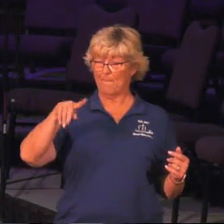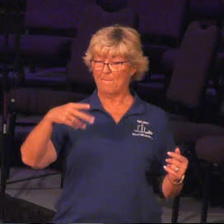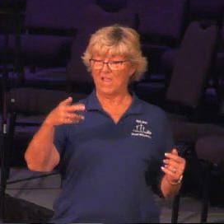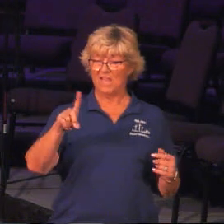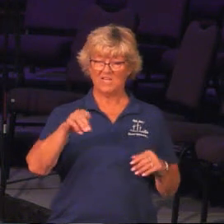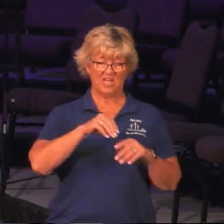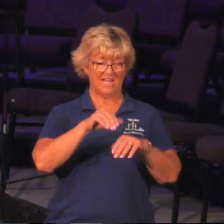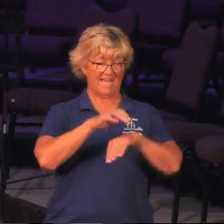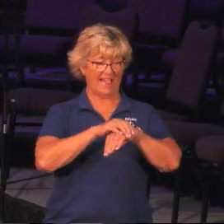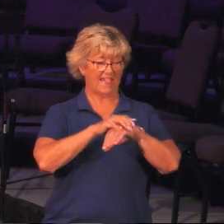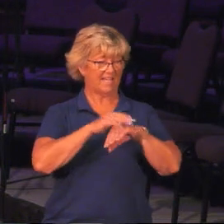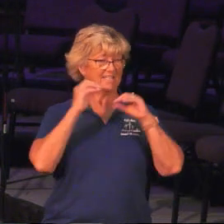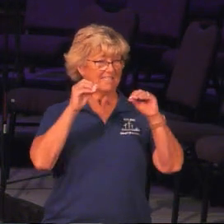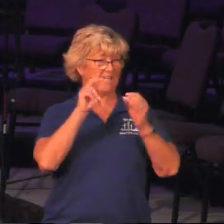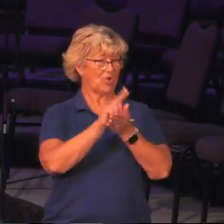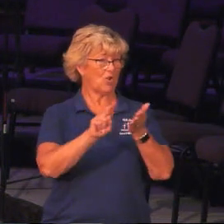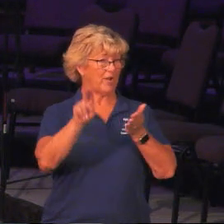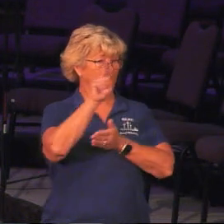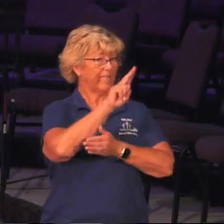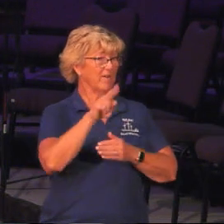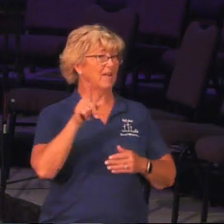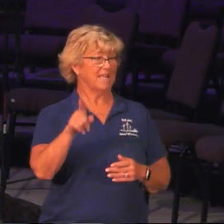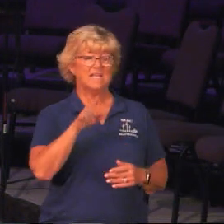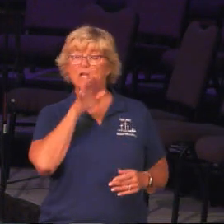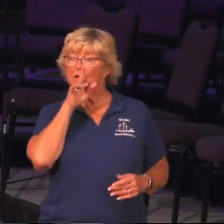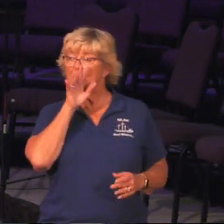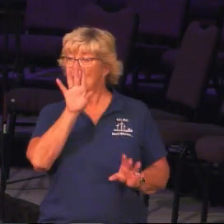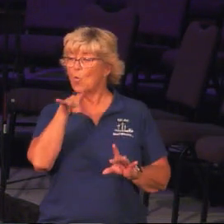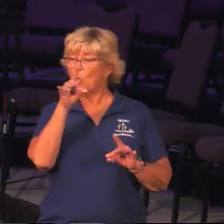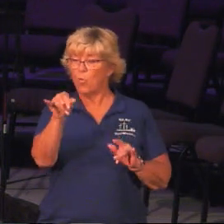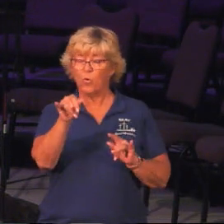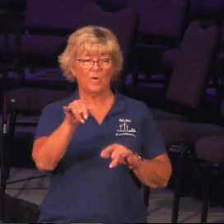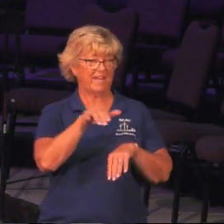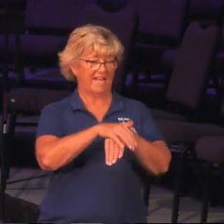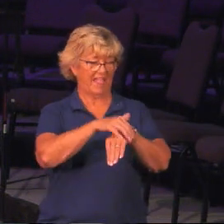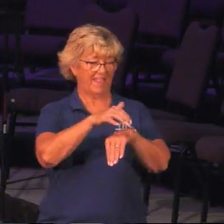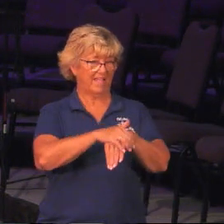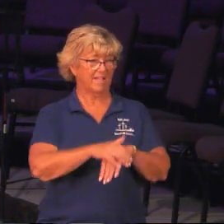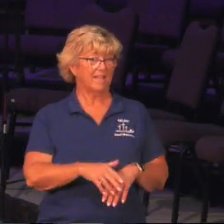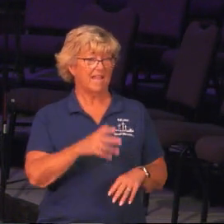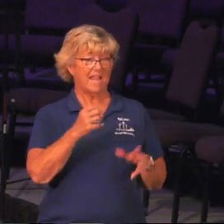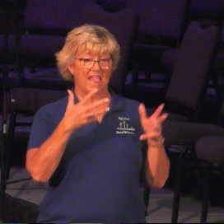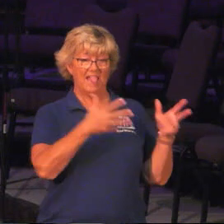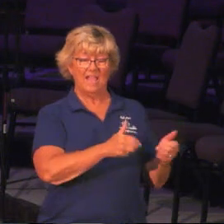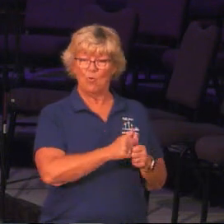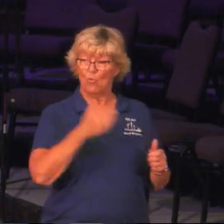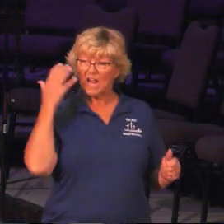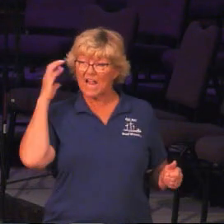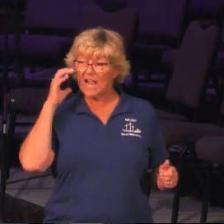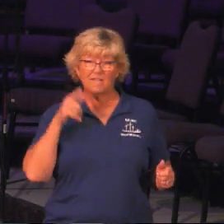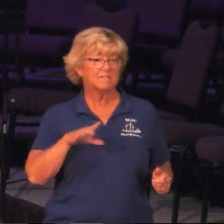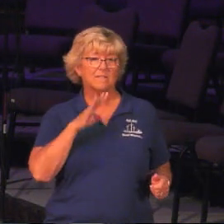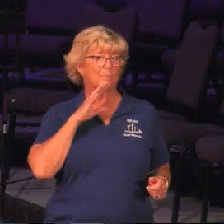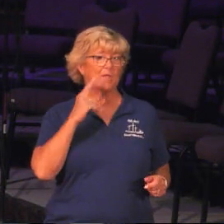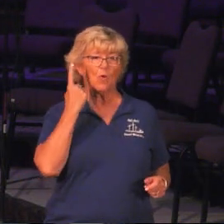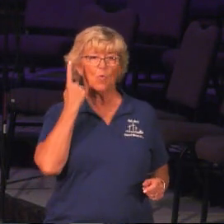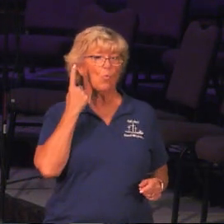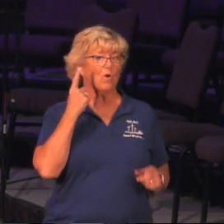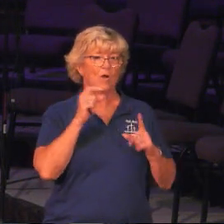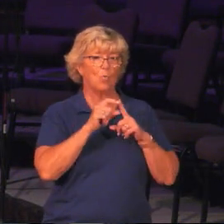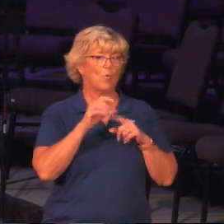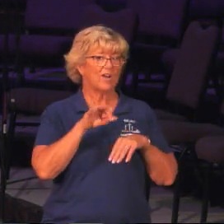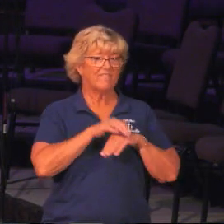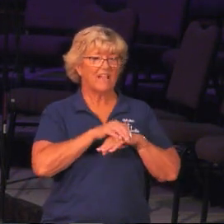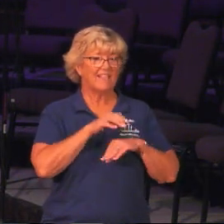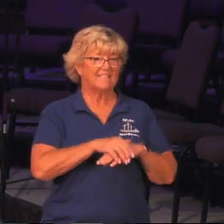English and he teaches at the local university and he speaks fluent English. He leaves us with his cousin that doesn't speak a lick of English.